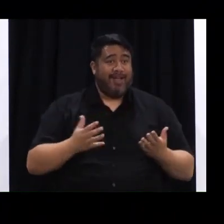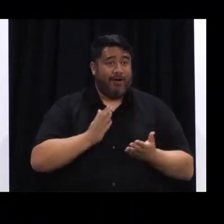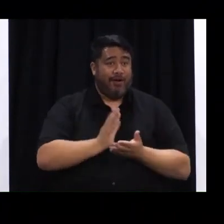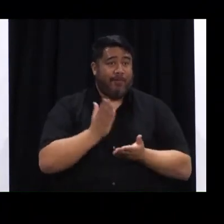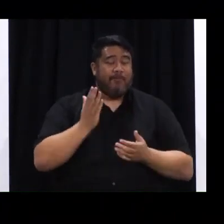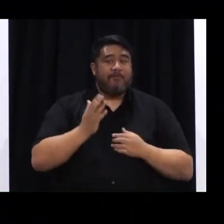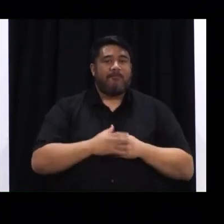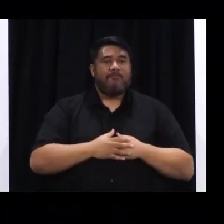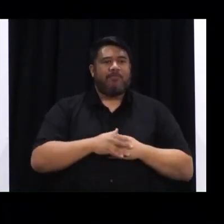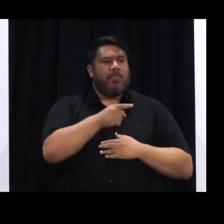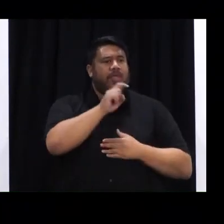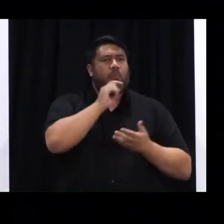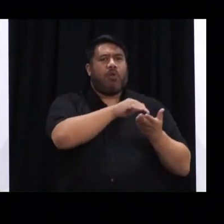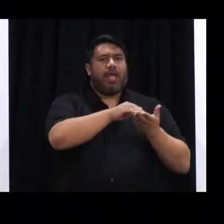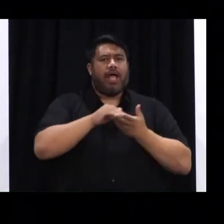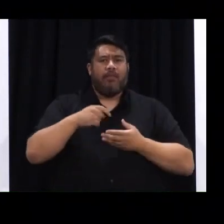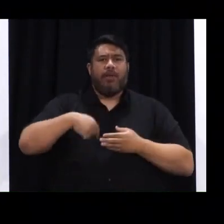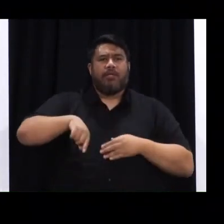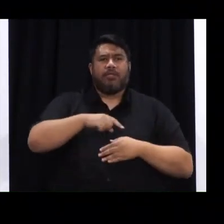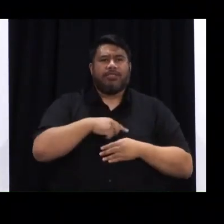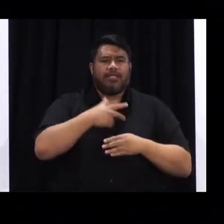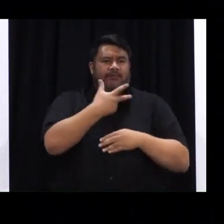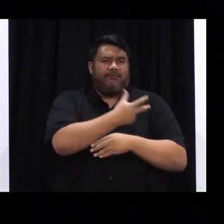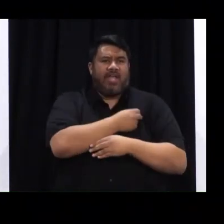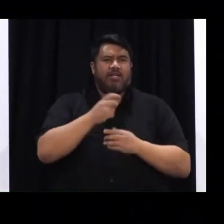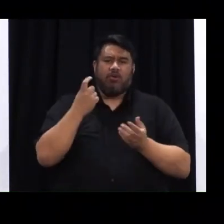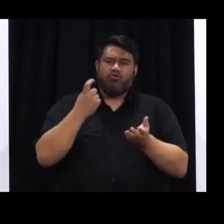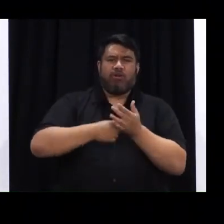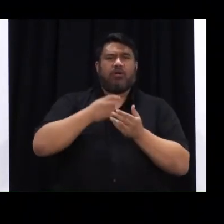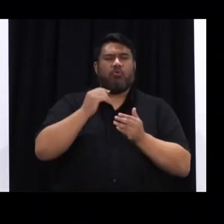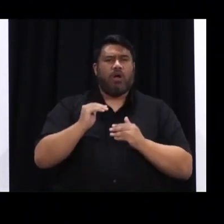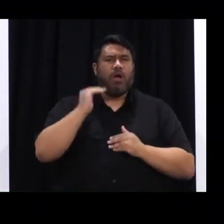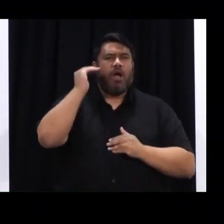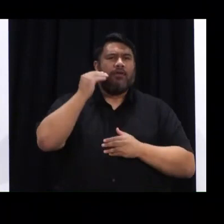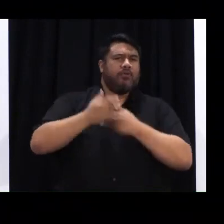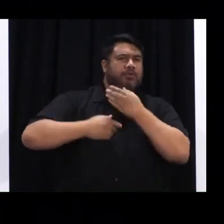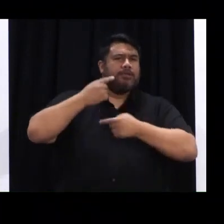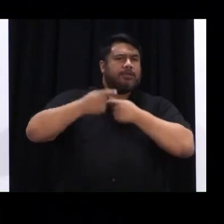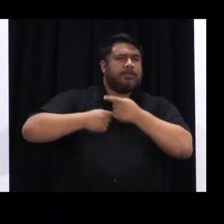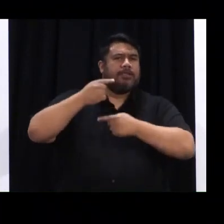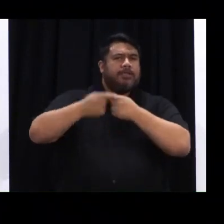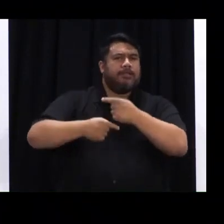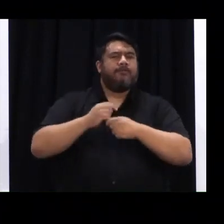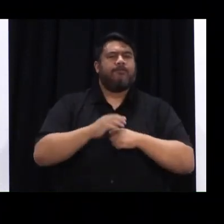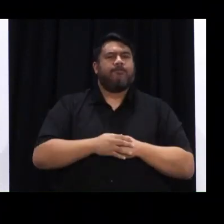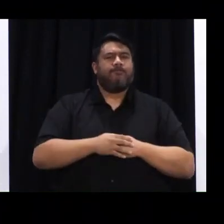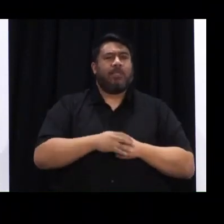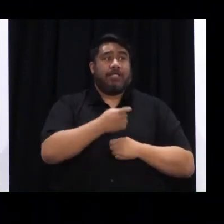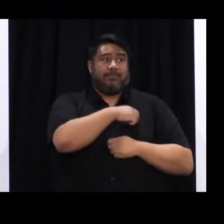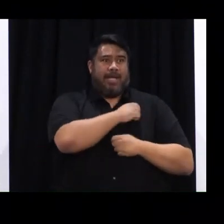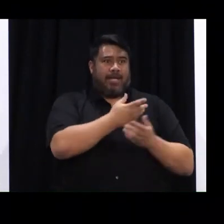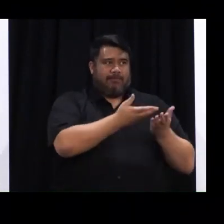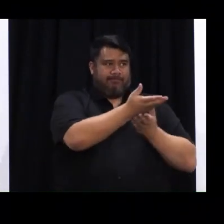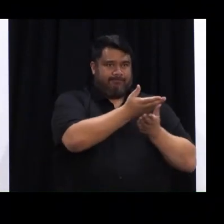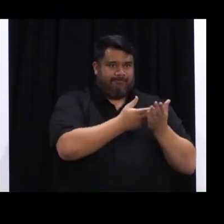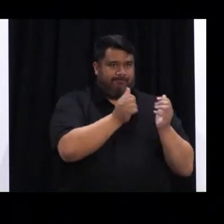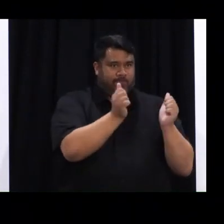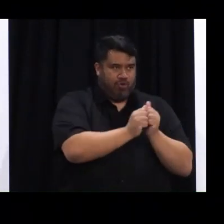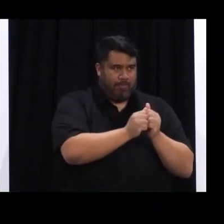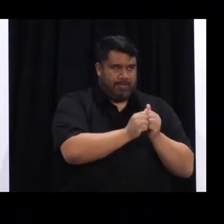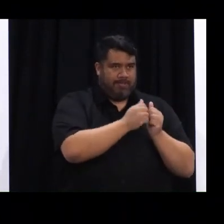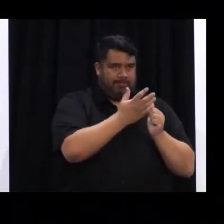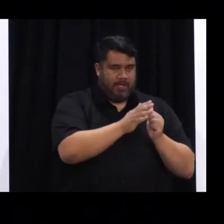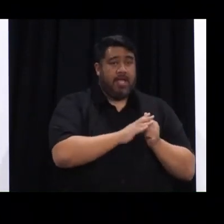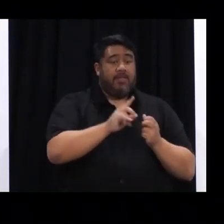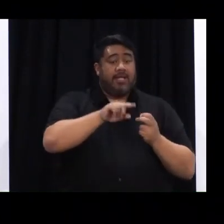record high levels. This is the first of two deals that we have been working on. The second is an even larger